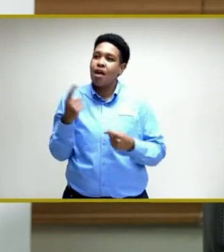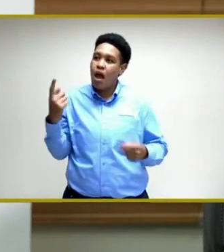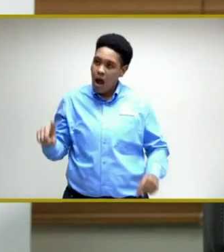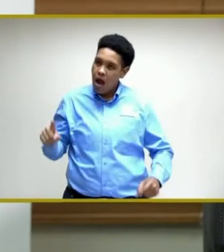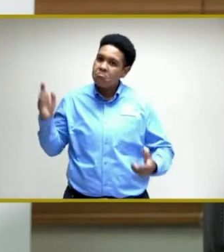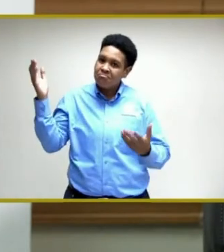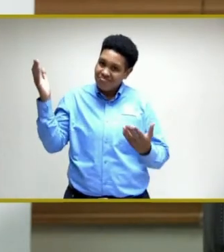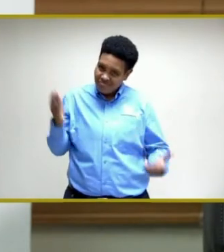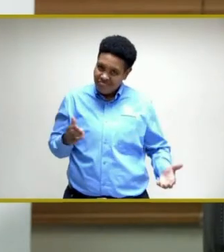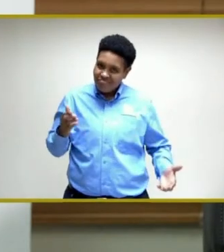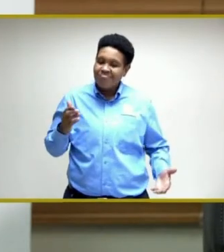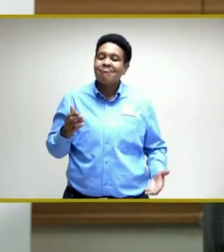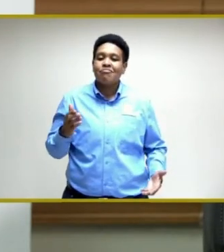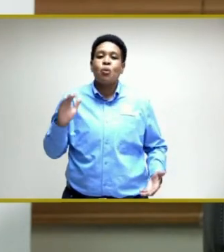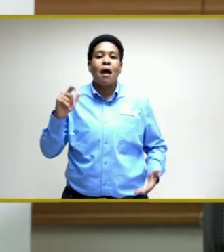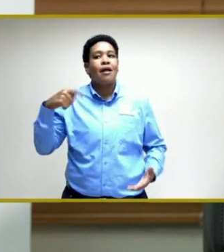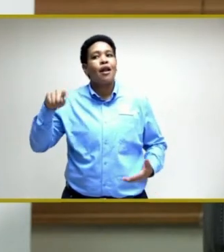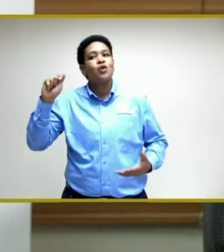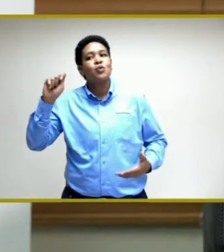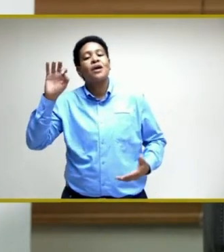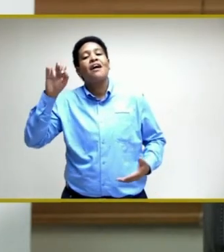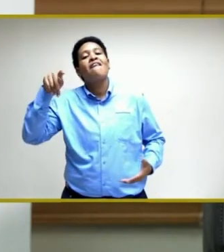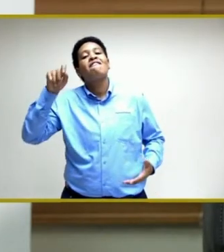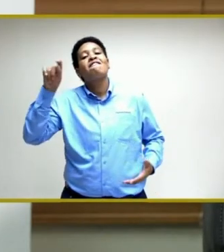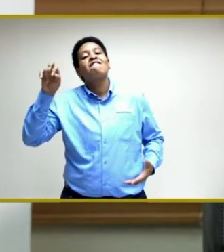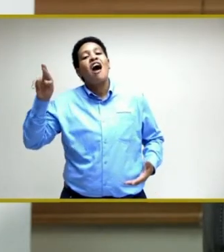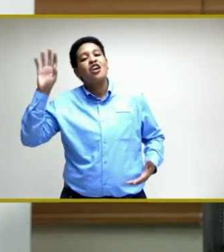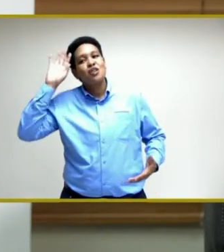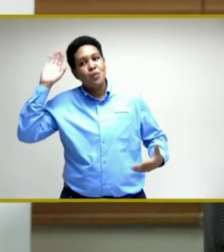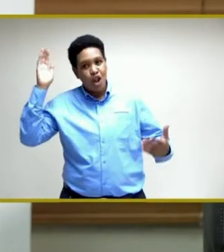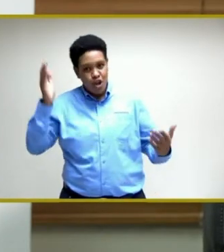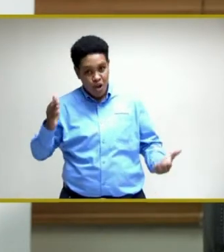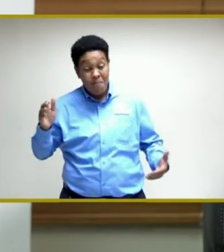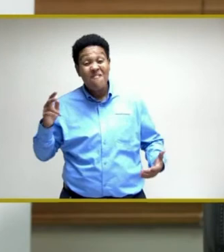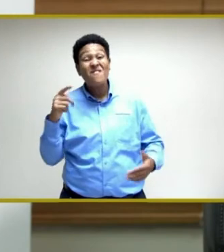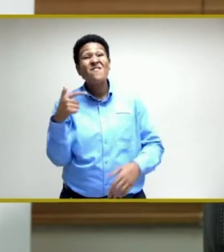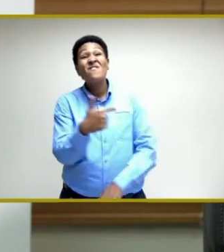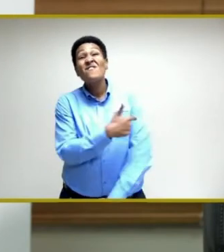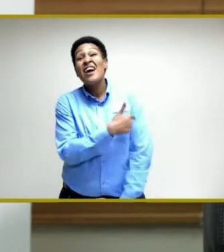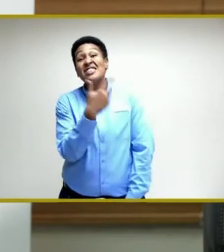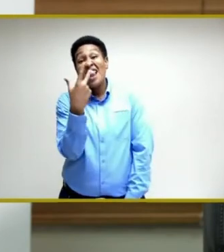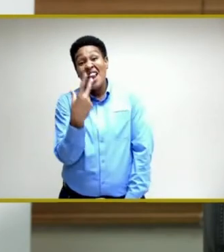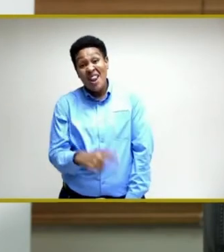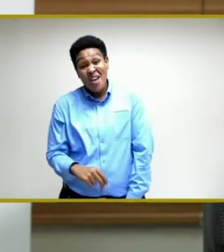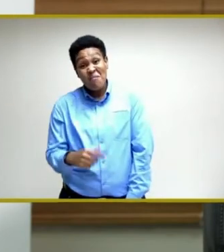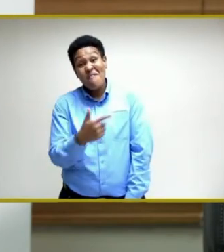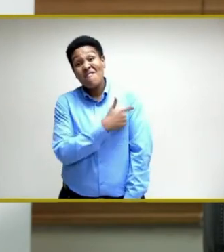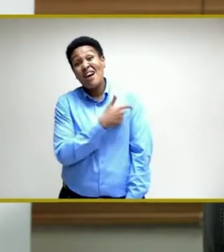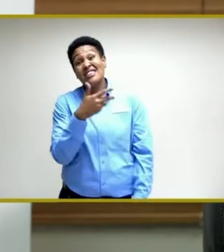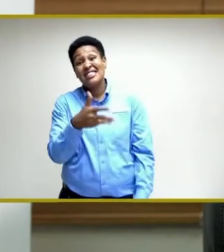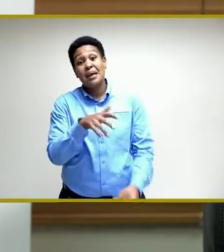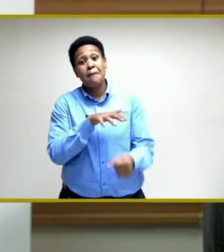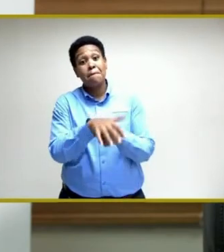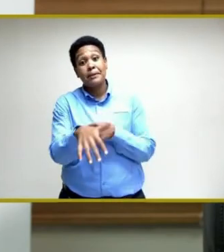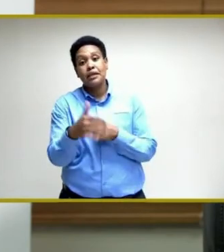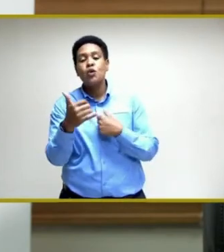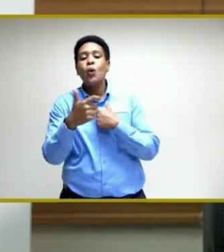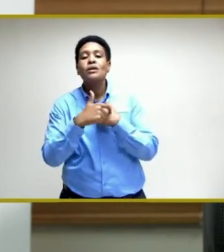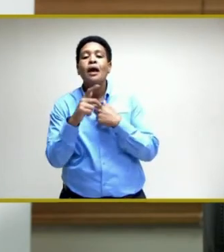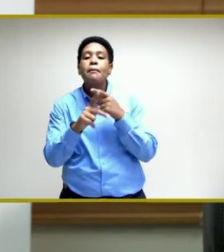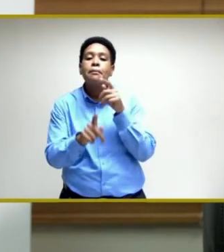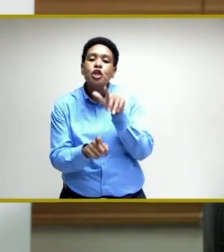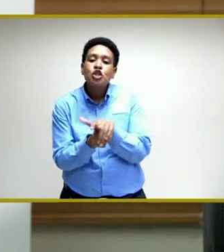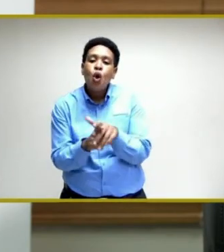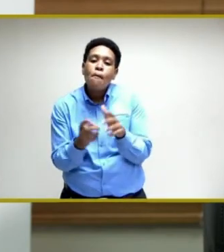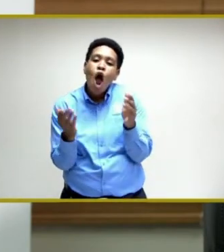form. So, vaccines are coming. Vaccines are here. Vaccines in abundance. It's now time to get persons to